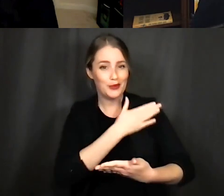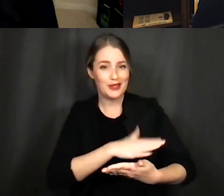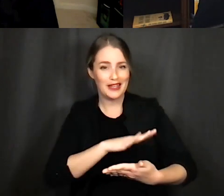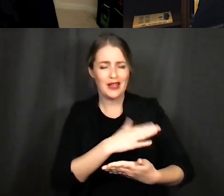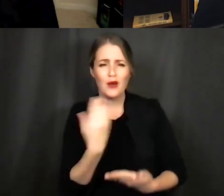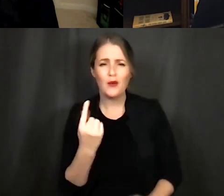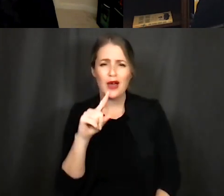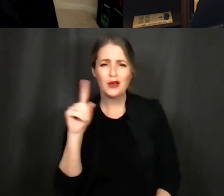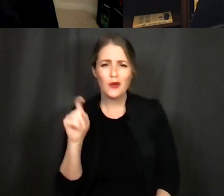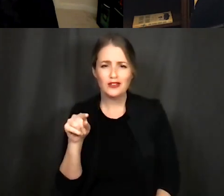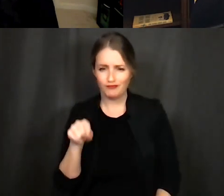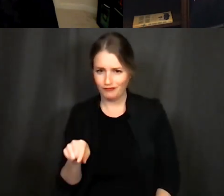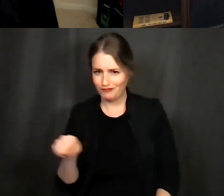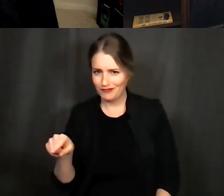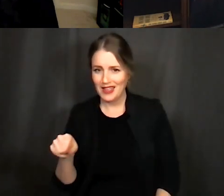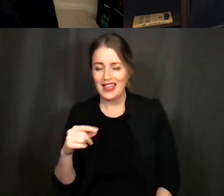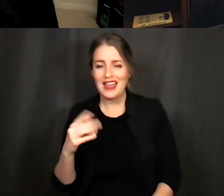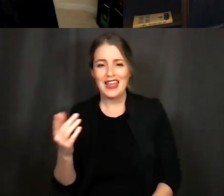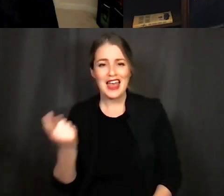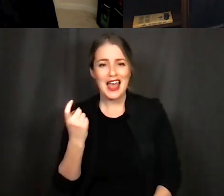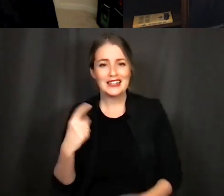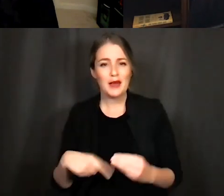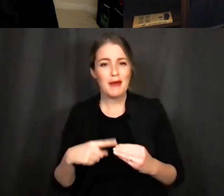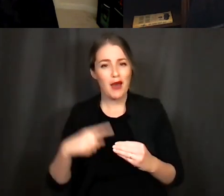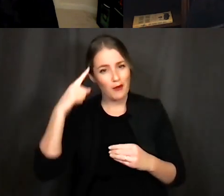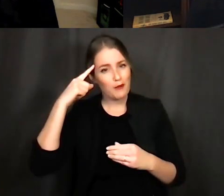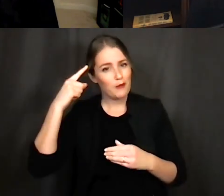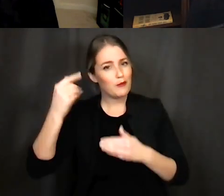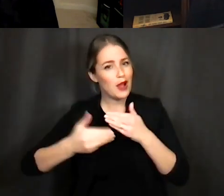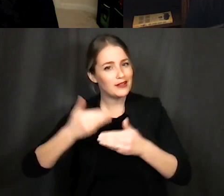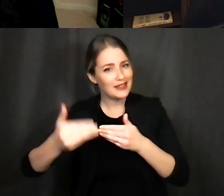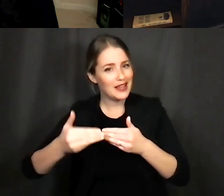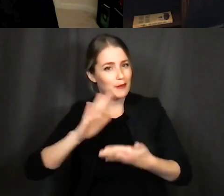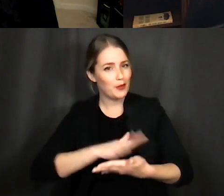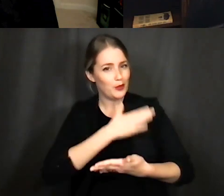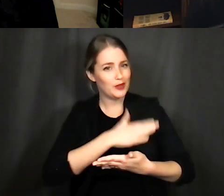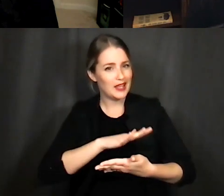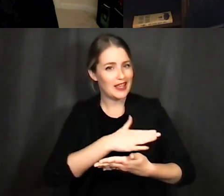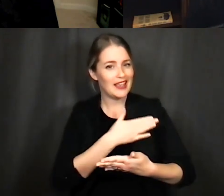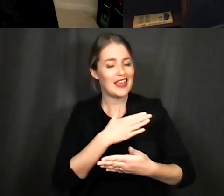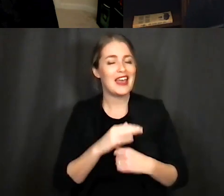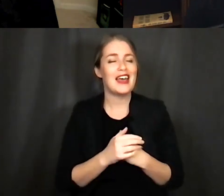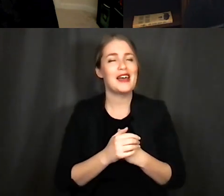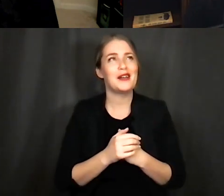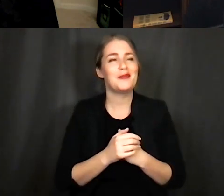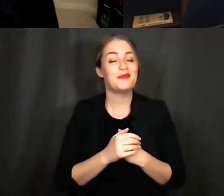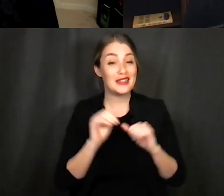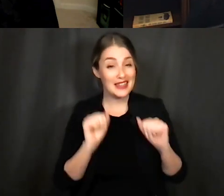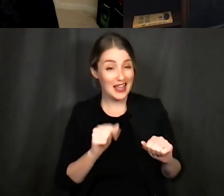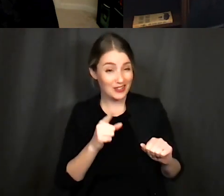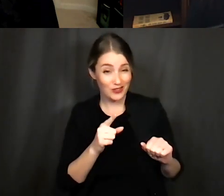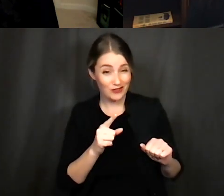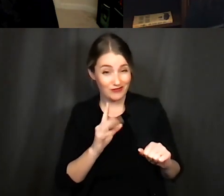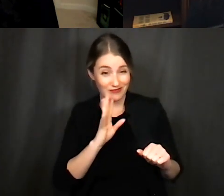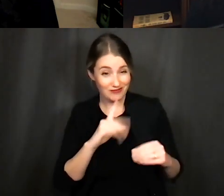question um asking about processing music and and how can you speak to anything